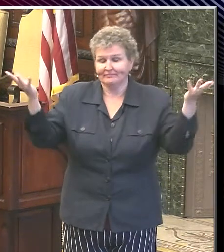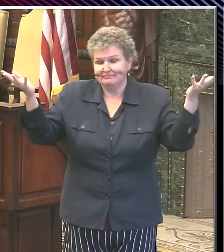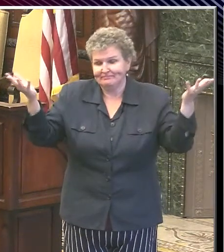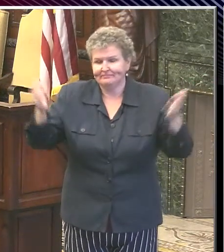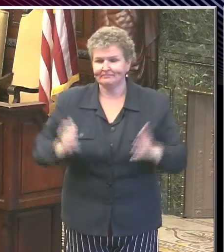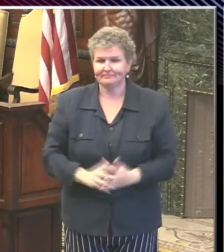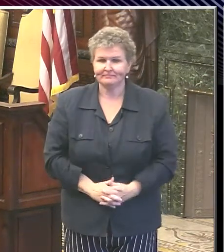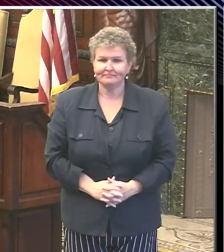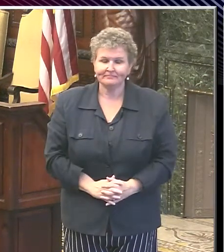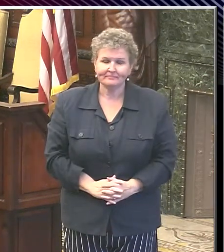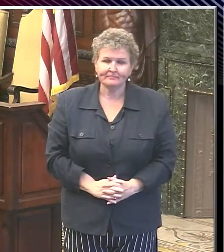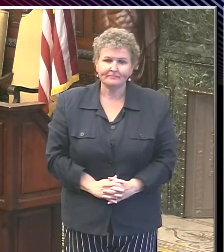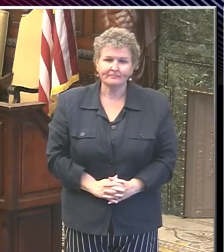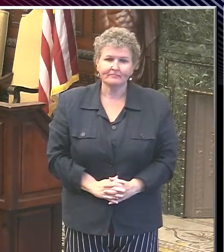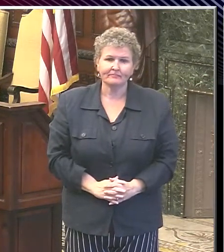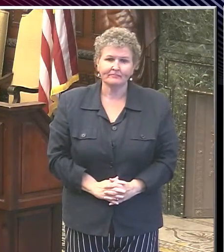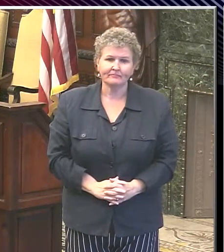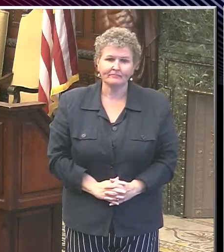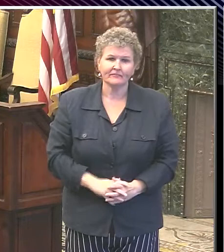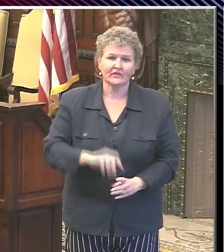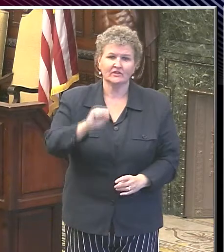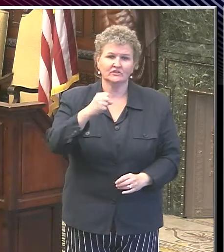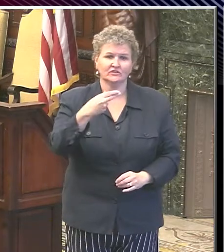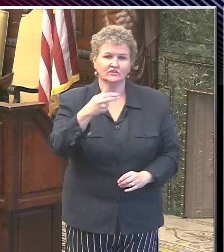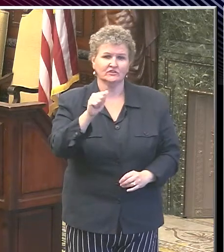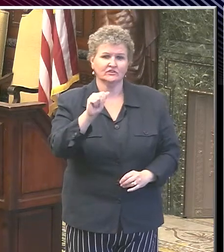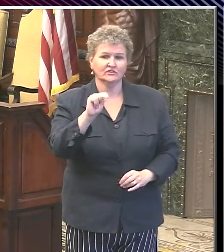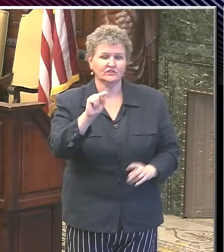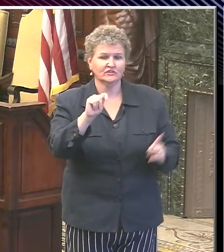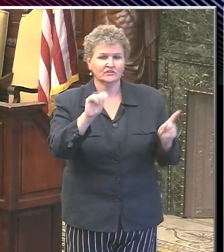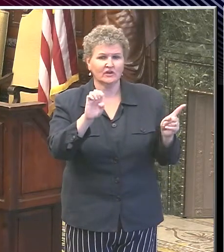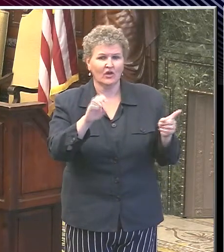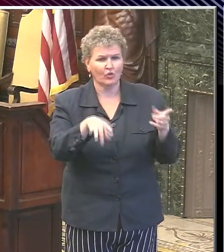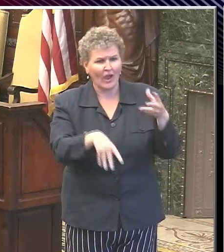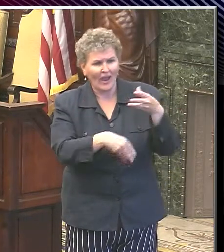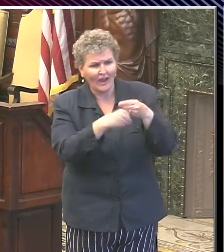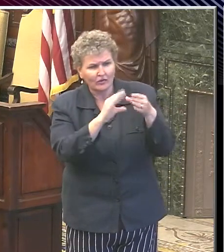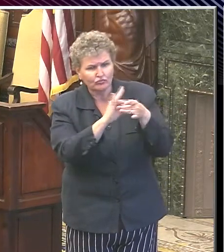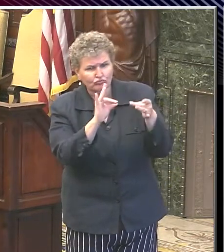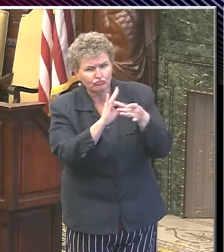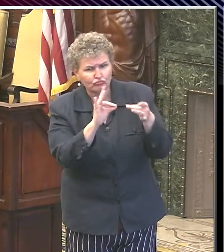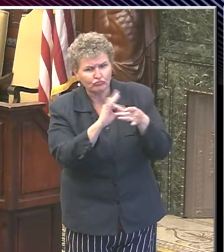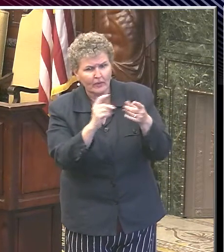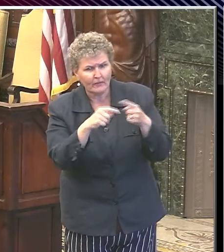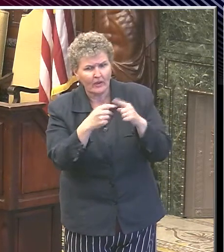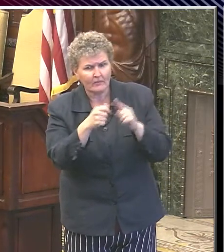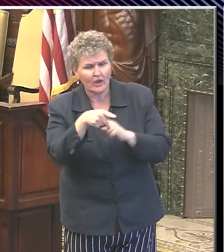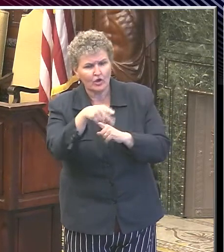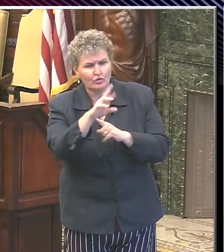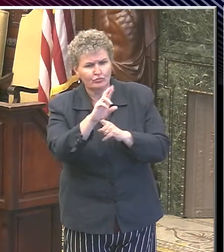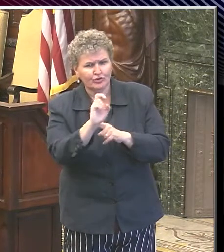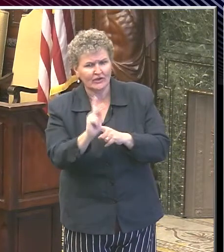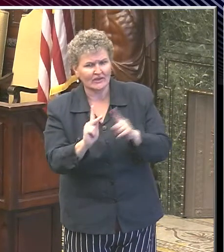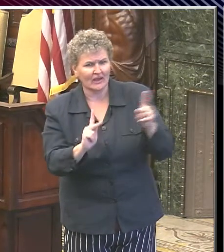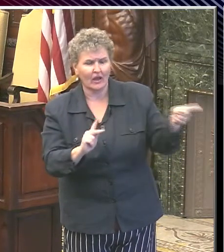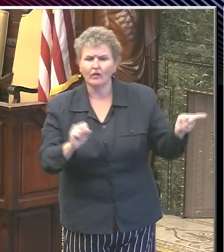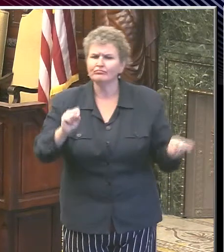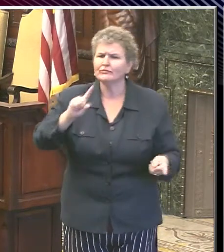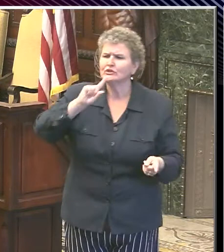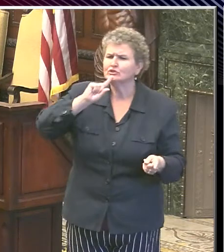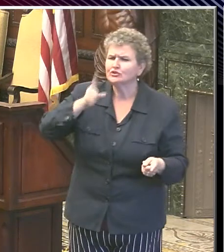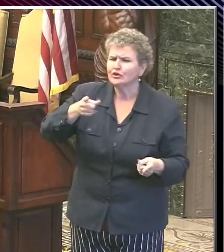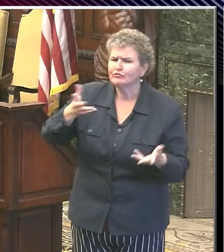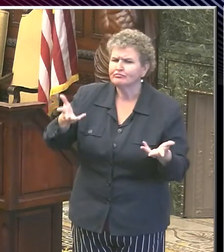Shante, did you want to provide any additional comment on the procedures? Sure. So this year,